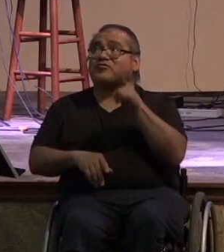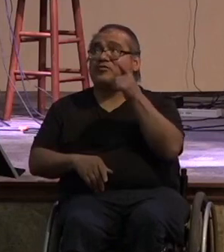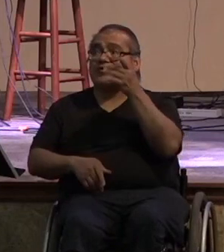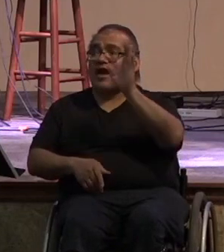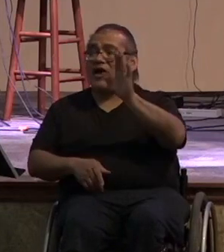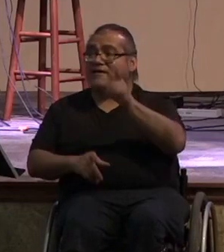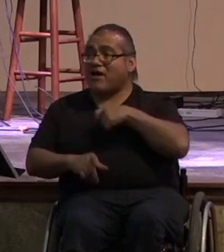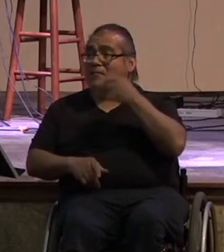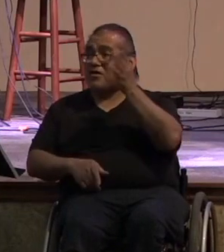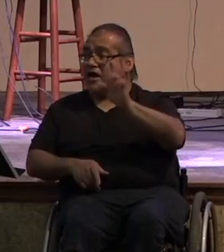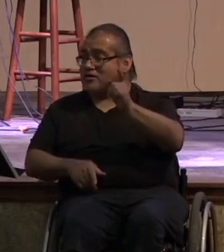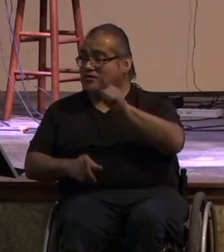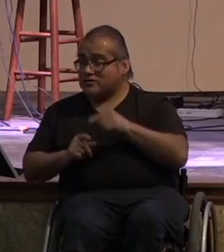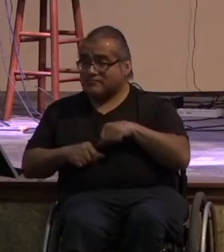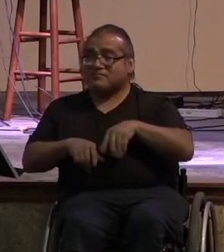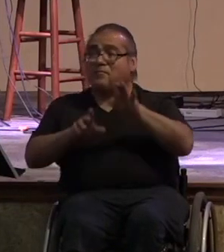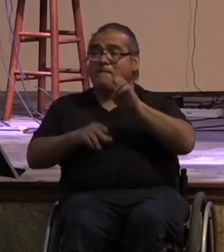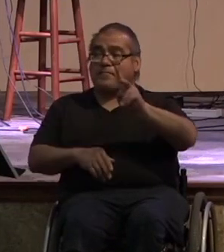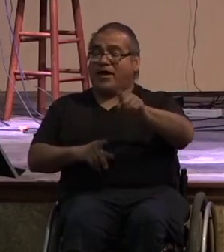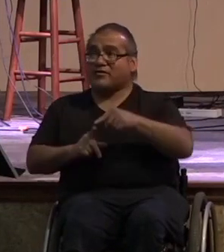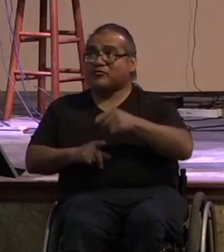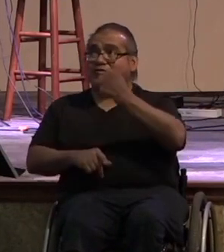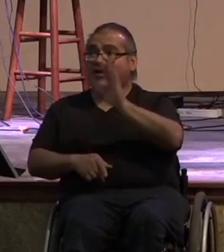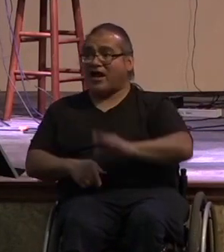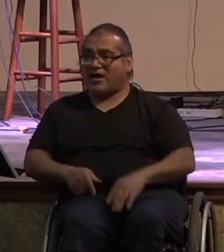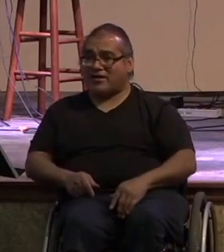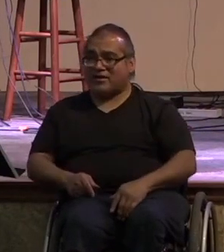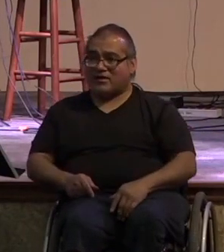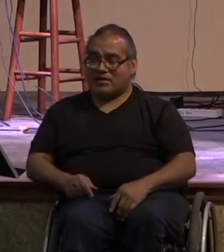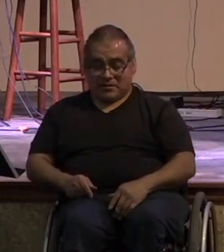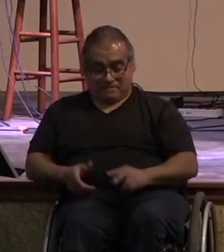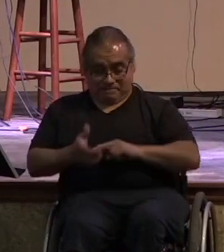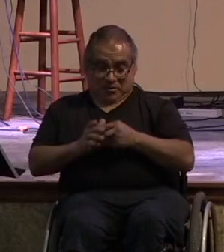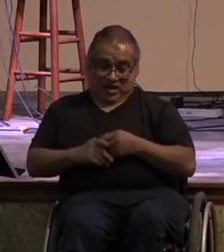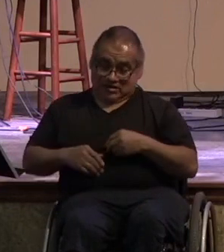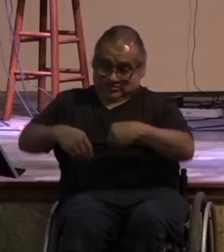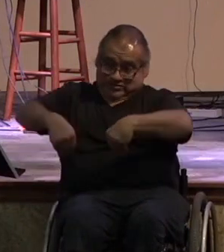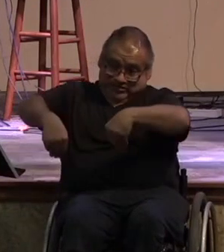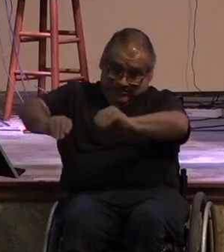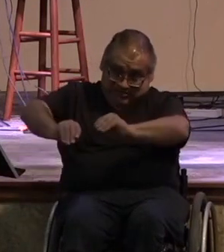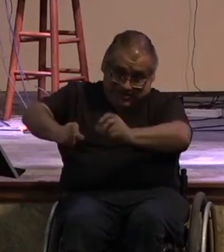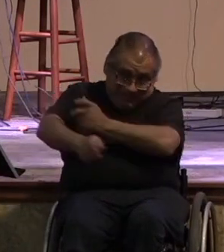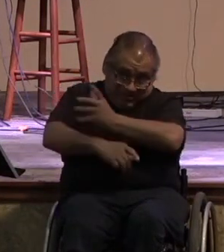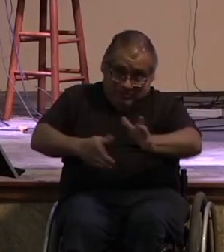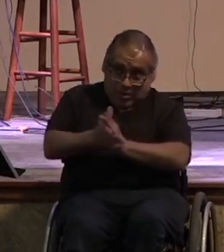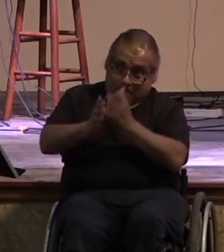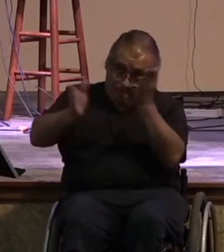now does this mean i need to sell all of my things and become destitute